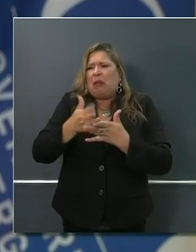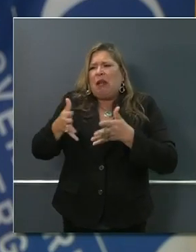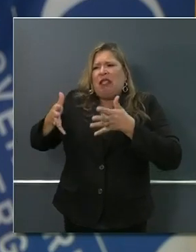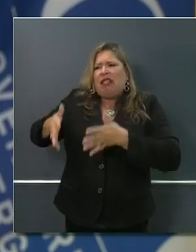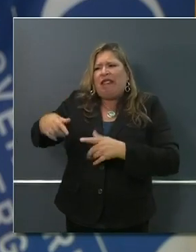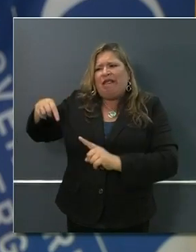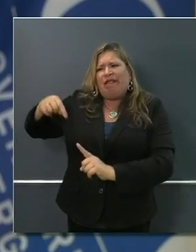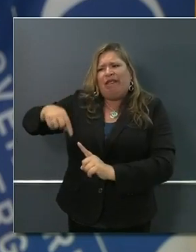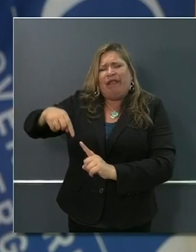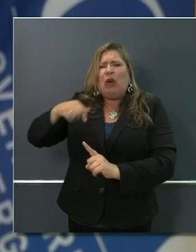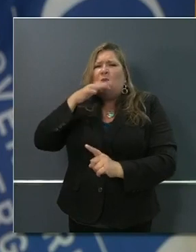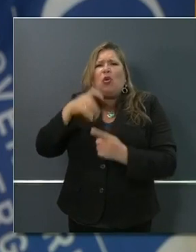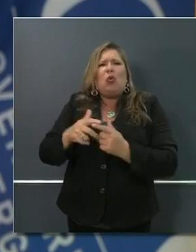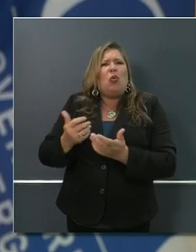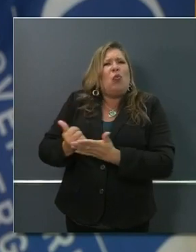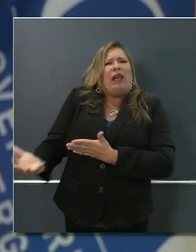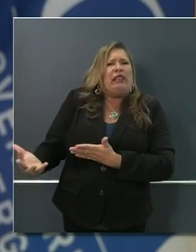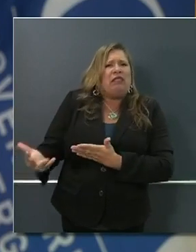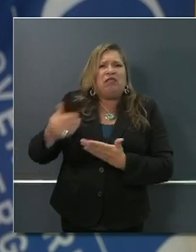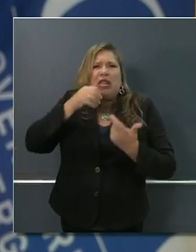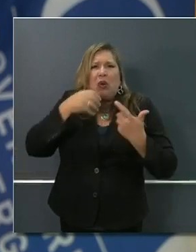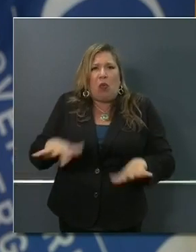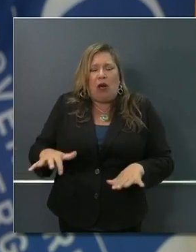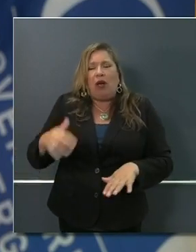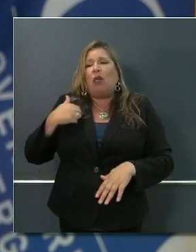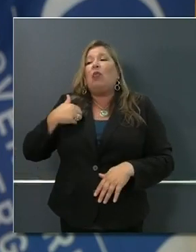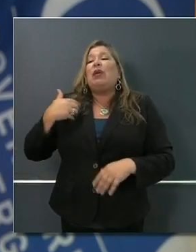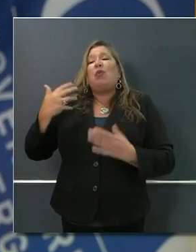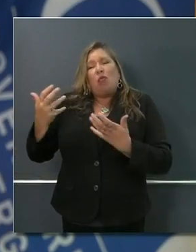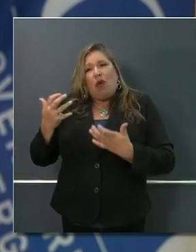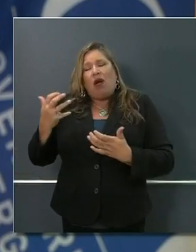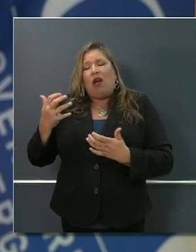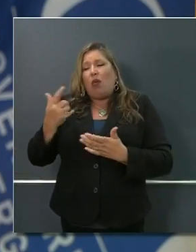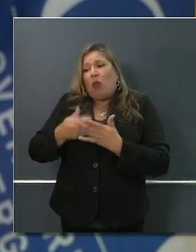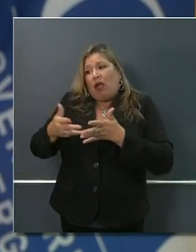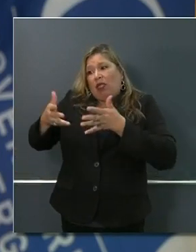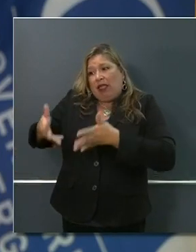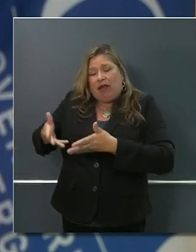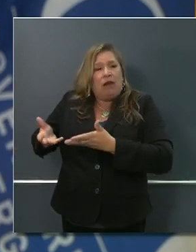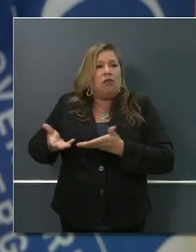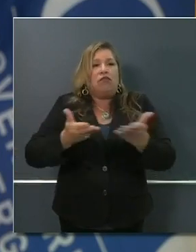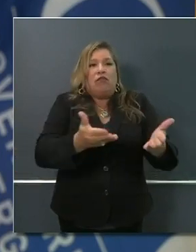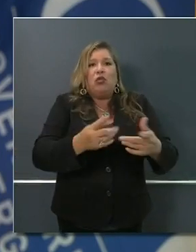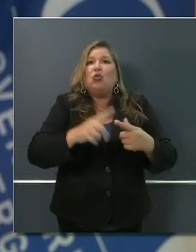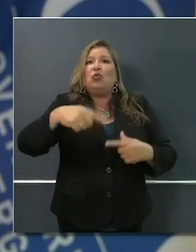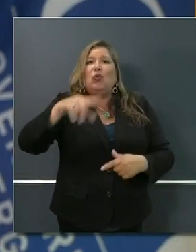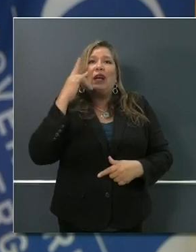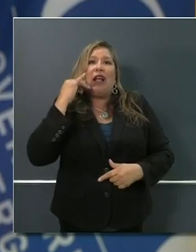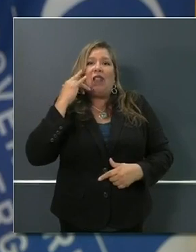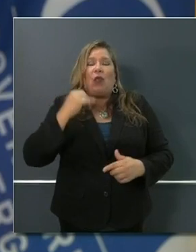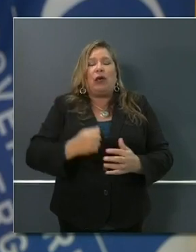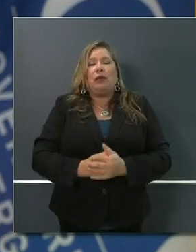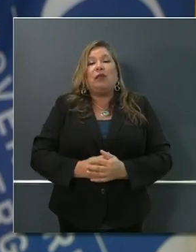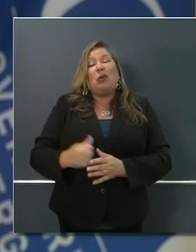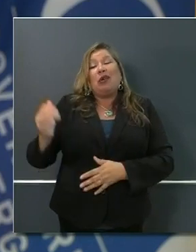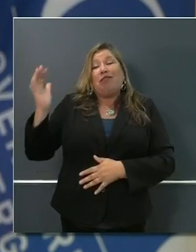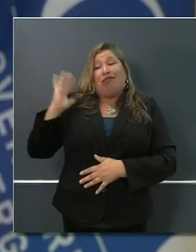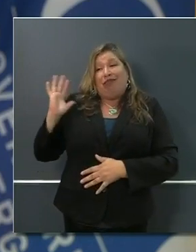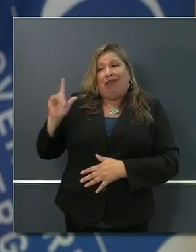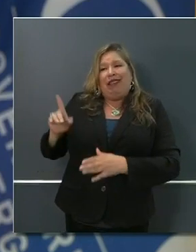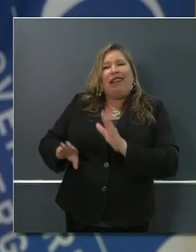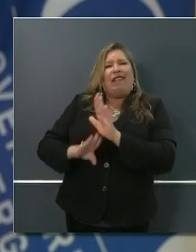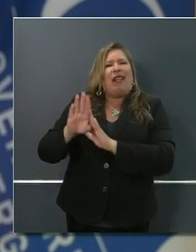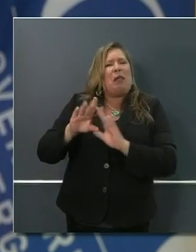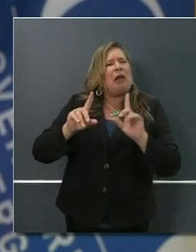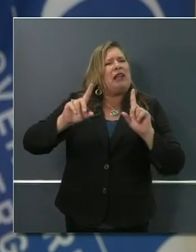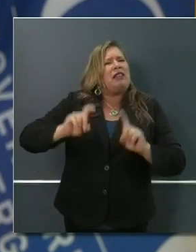have access to that healthy food. They ran a pilot program that led to the California Association of Food Banks developing the Farm to